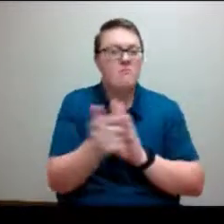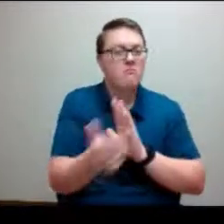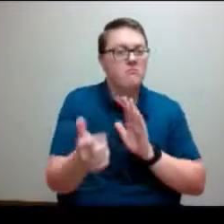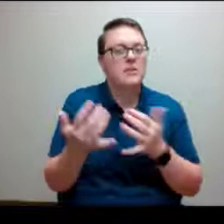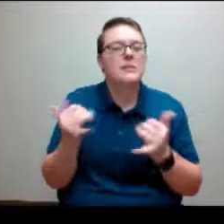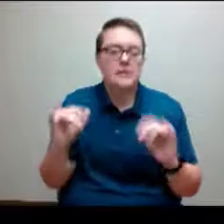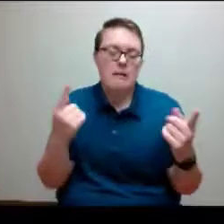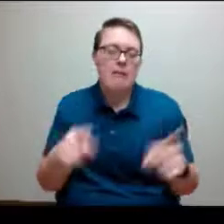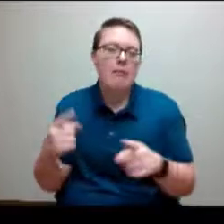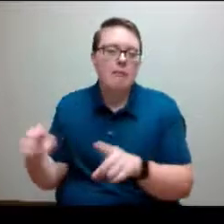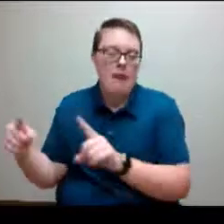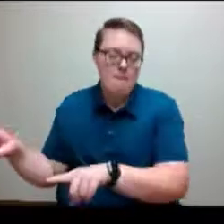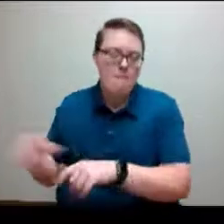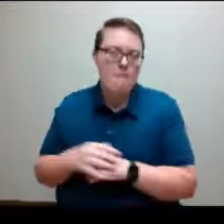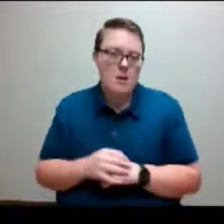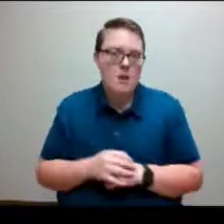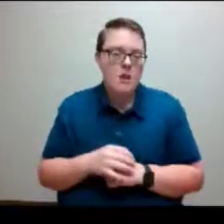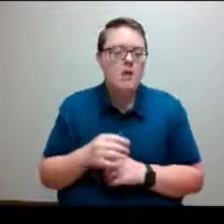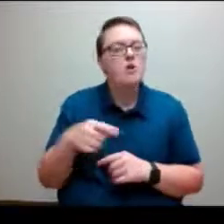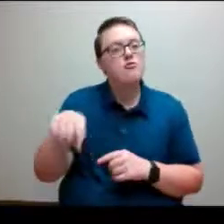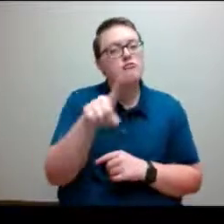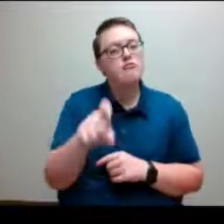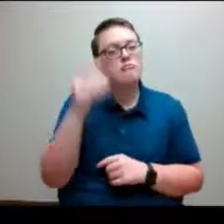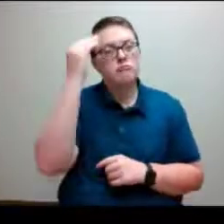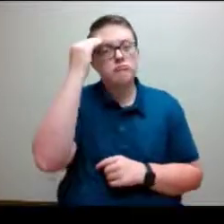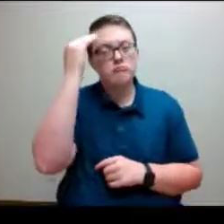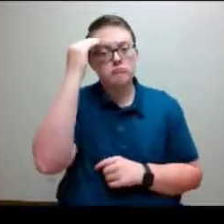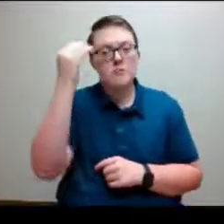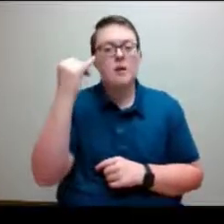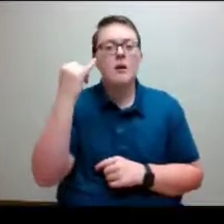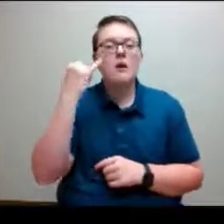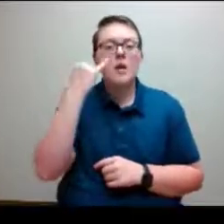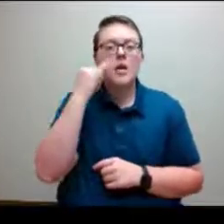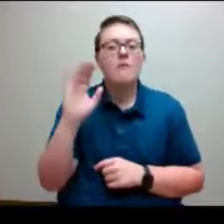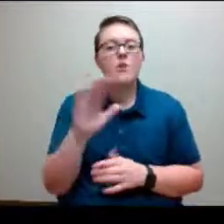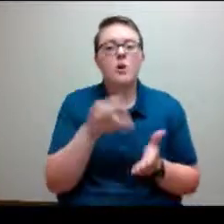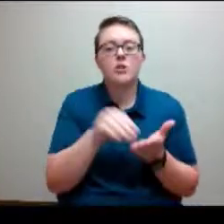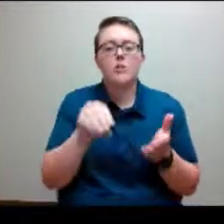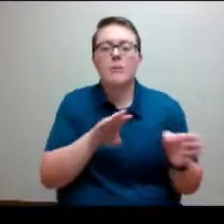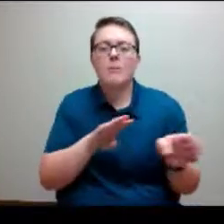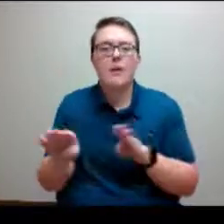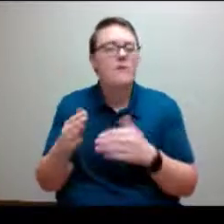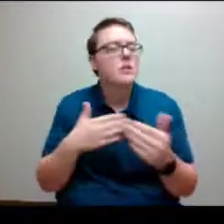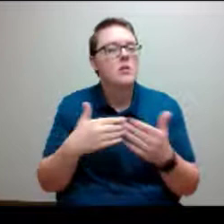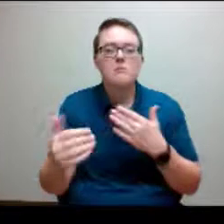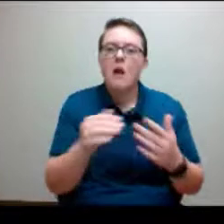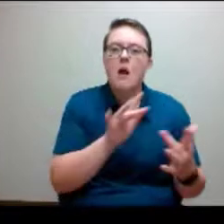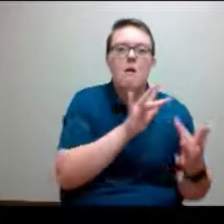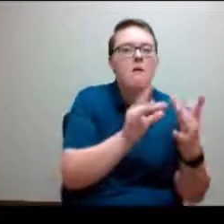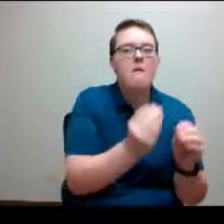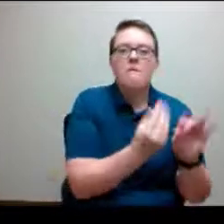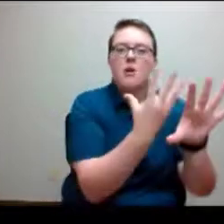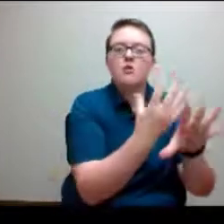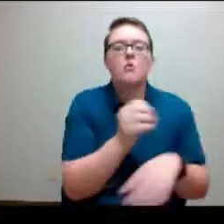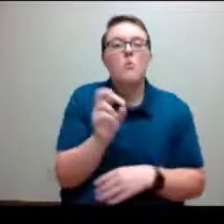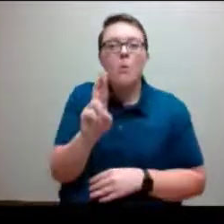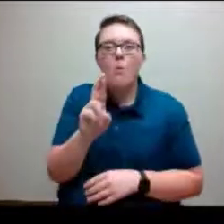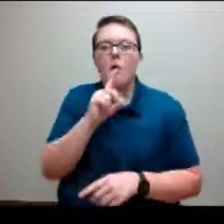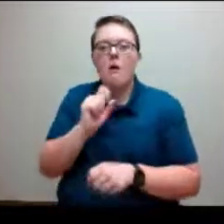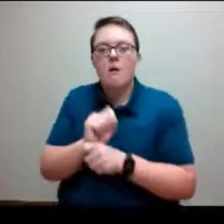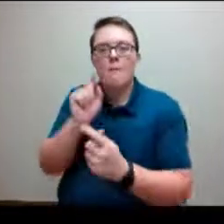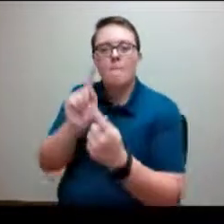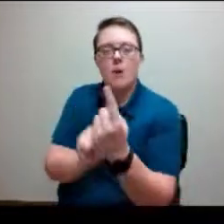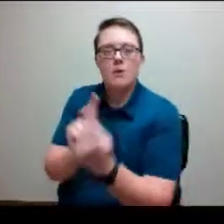to our student behavior, whether in the virtual or in-person environment, we want to do what we can to make sure the students are aware of those